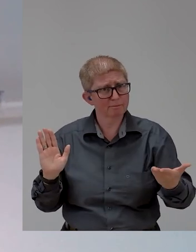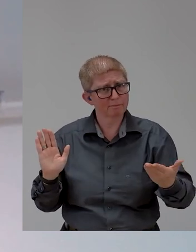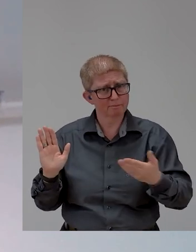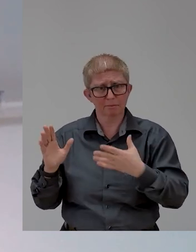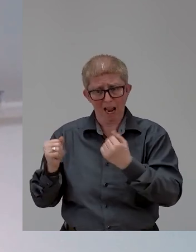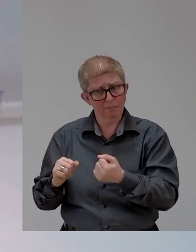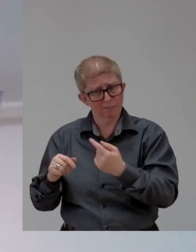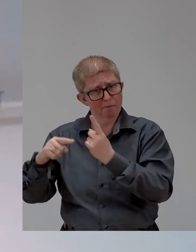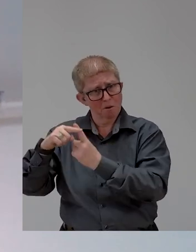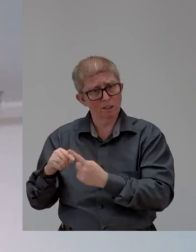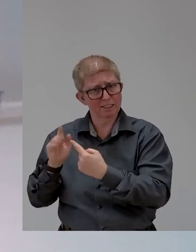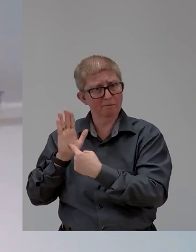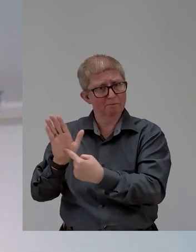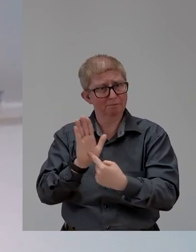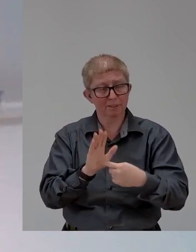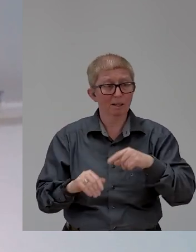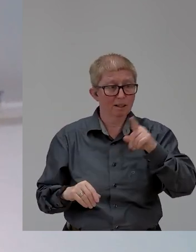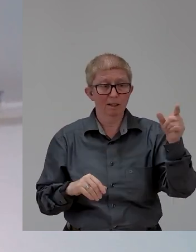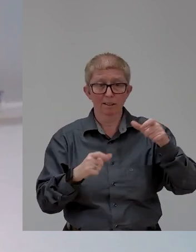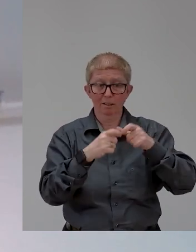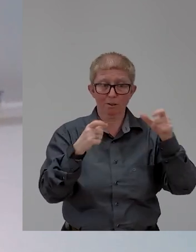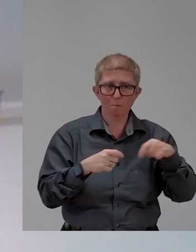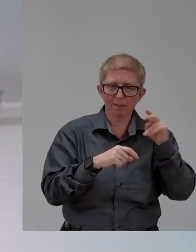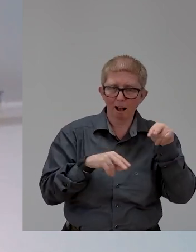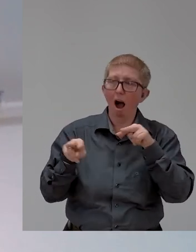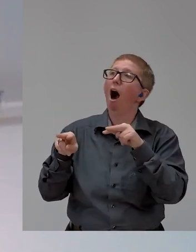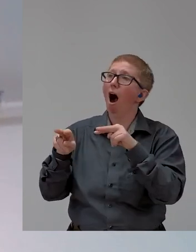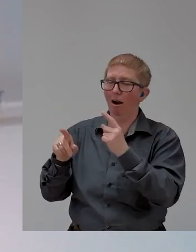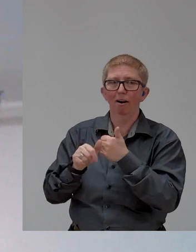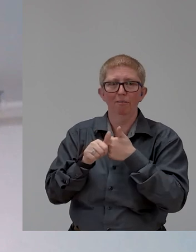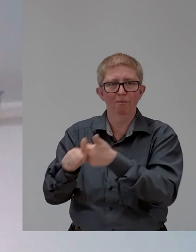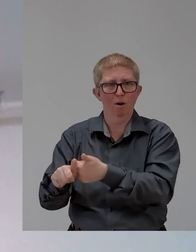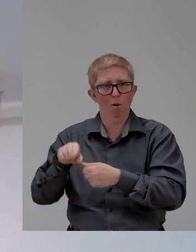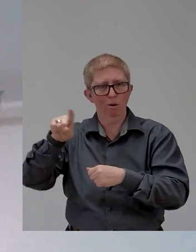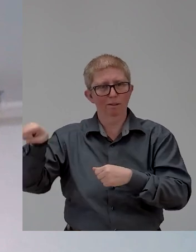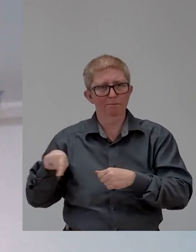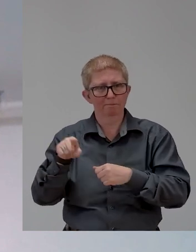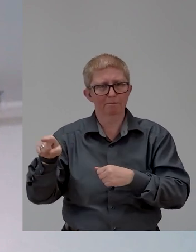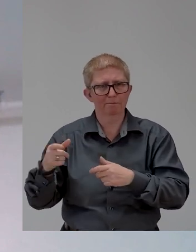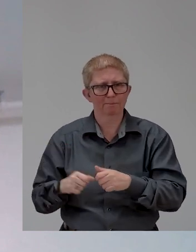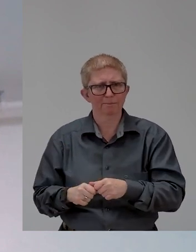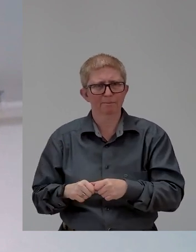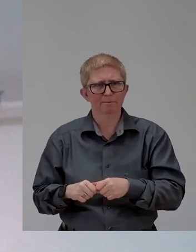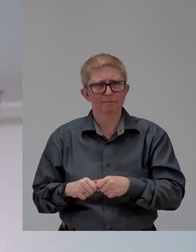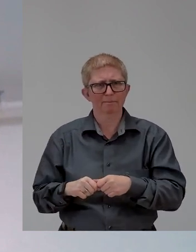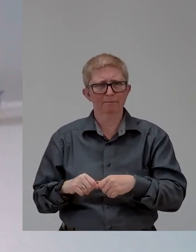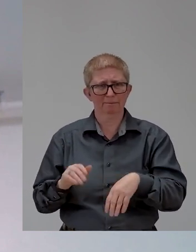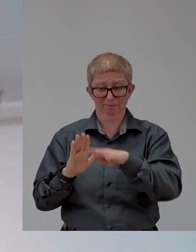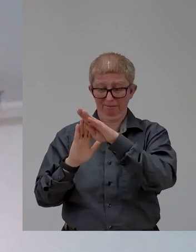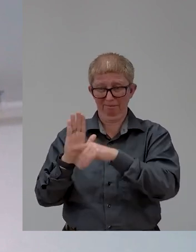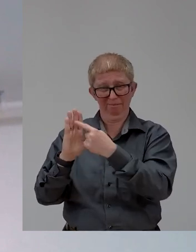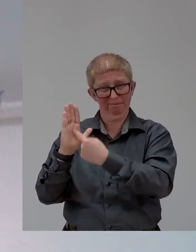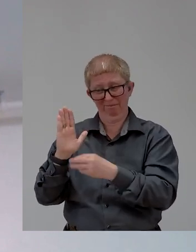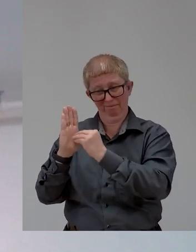That's absolutely right. And the procurement contract, which you mentioned, Michael, is essentially welcome. That means that every government sends out